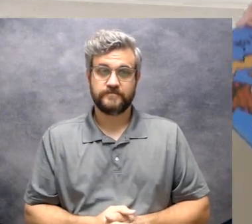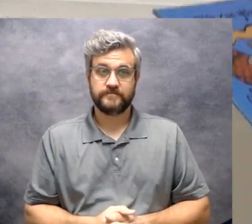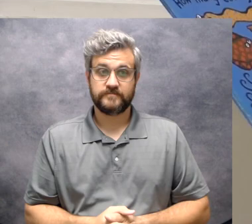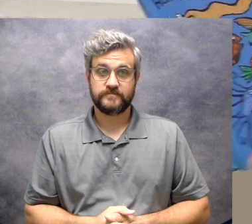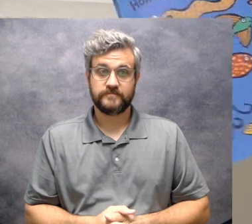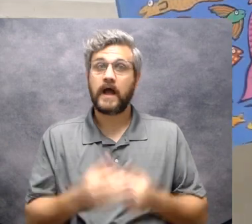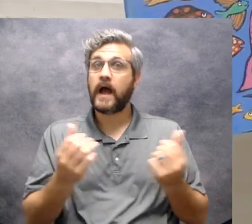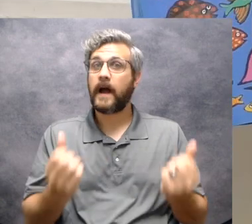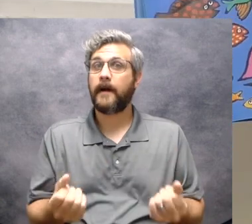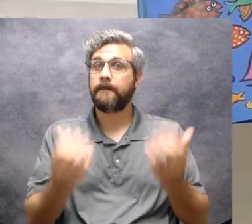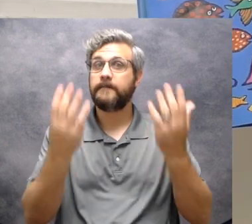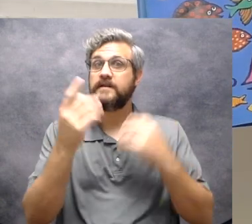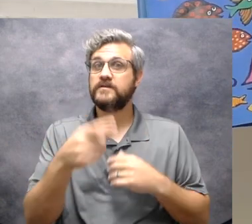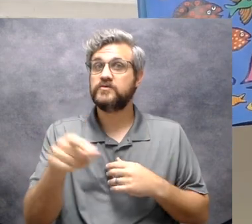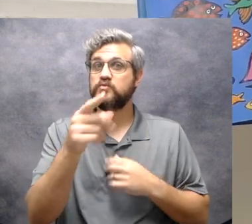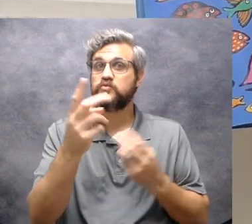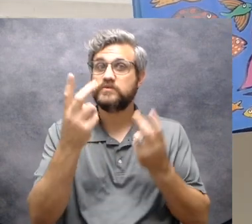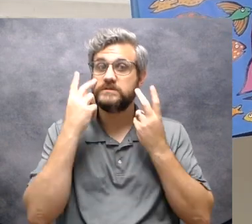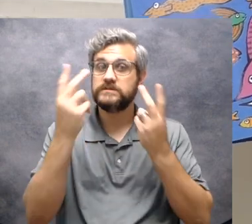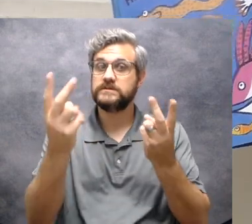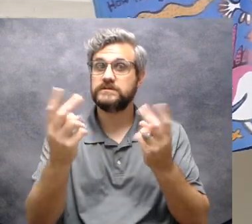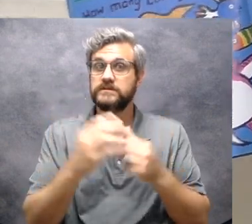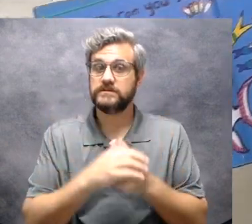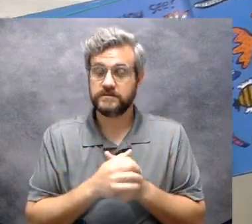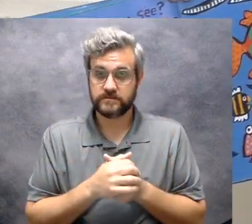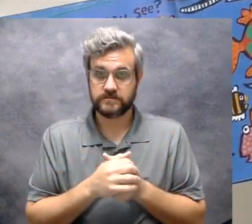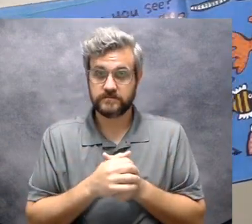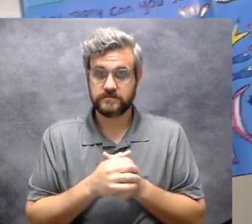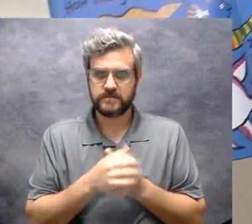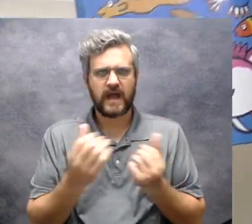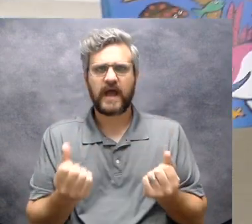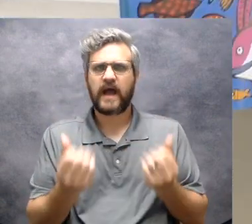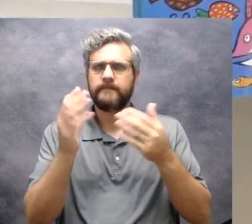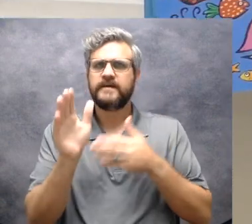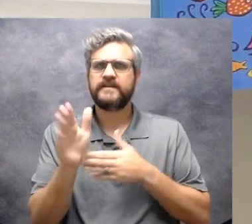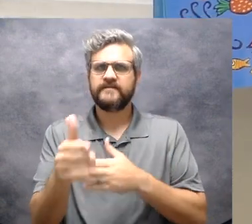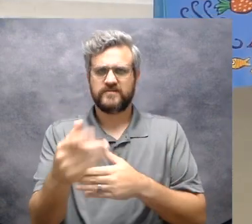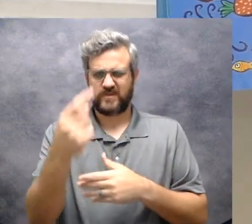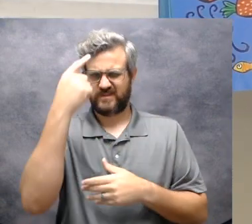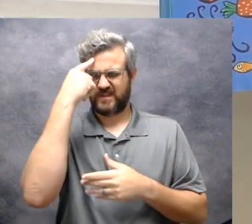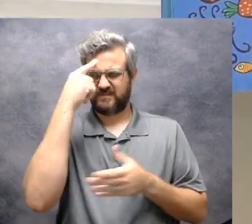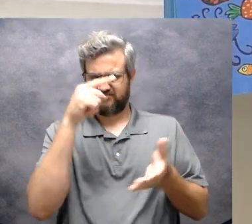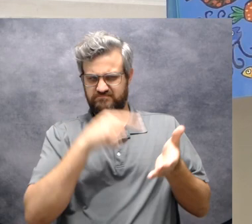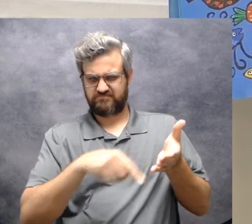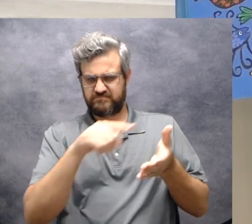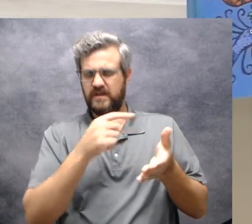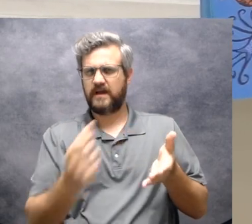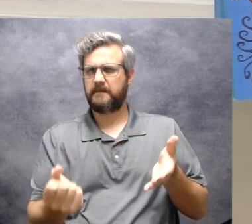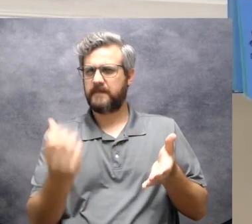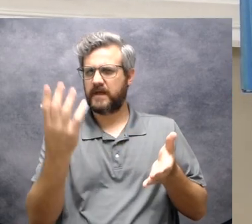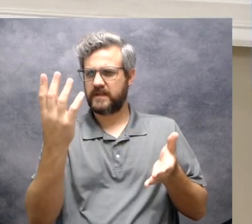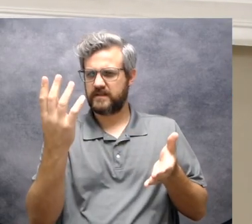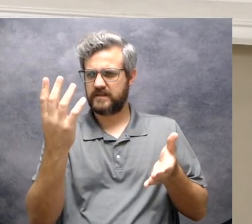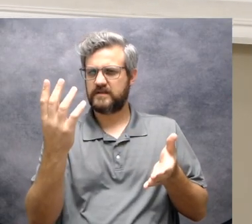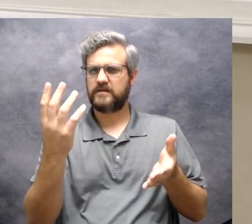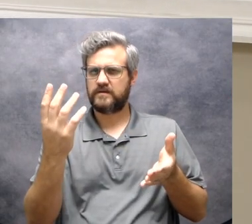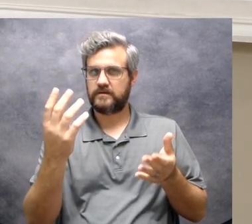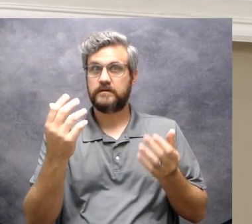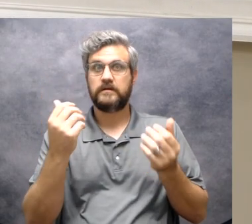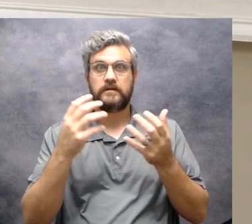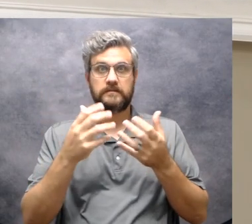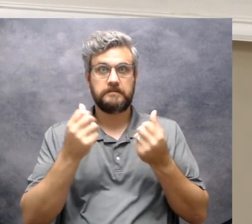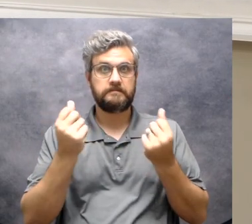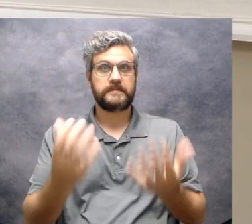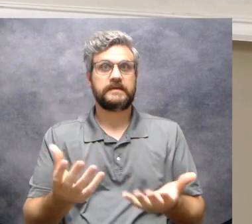How many can you see? How many fish do you think there's there? Lots